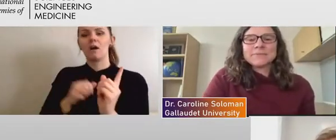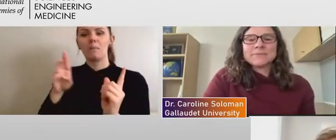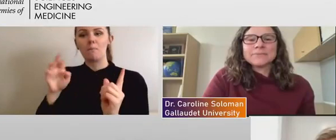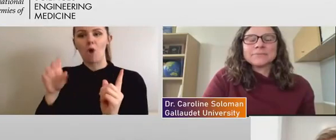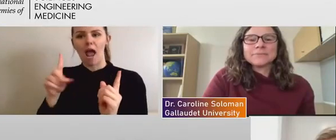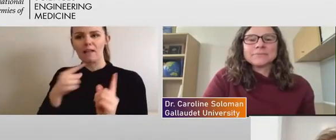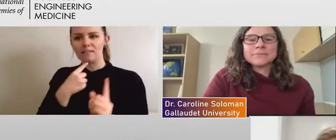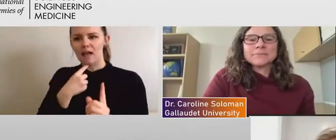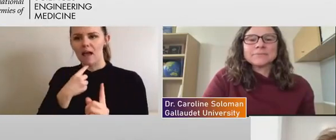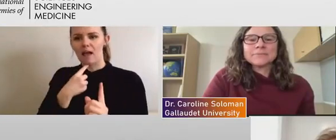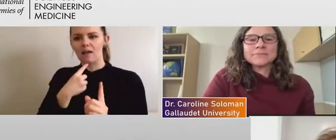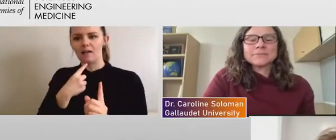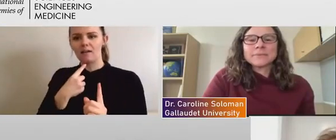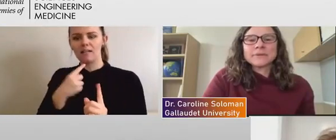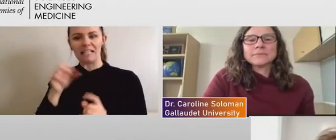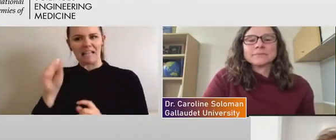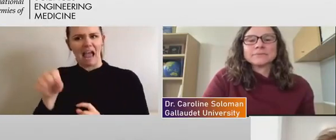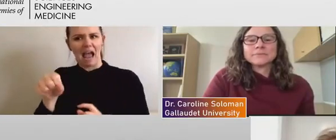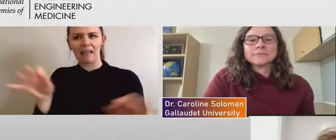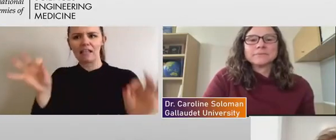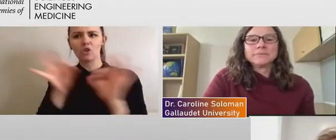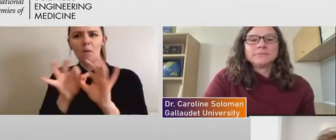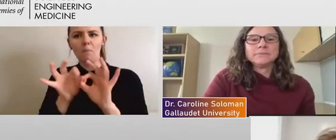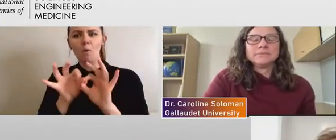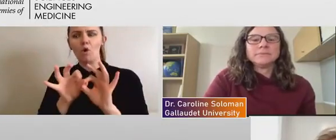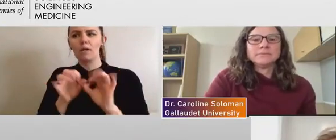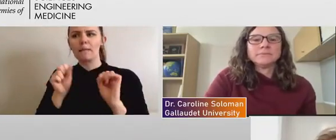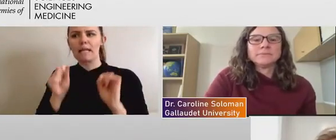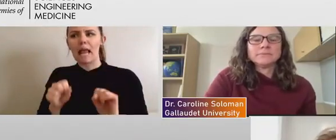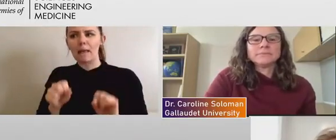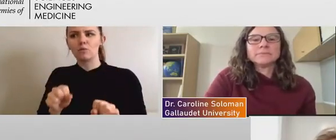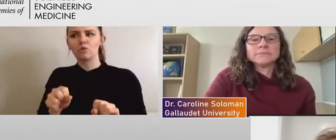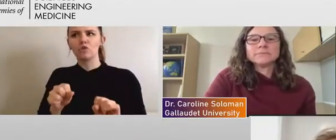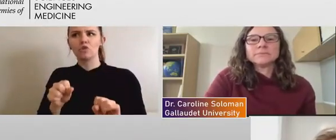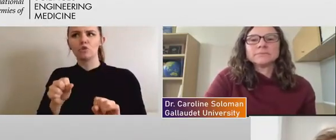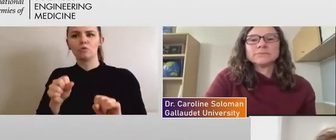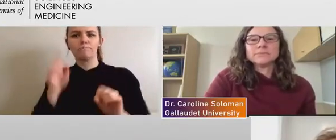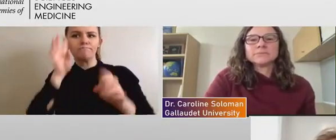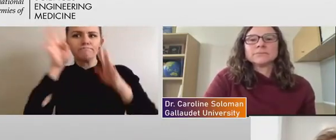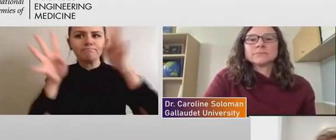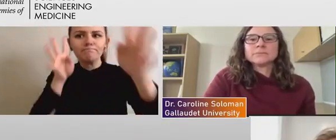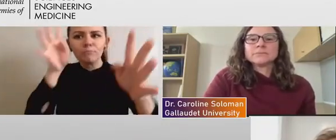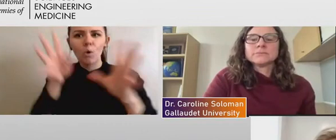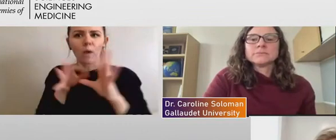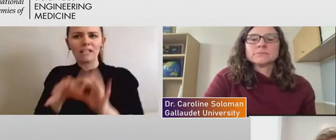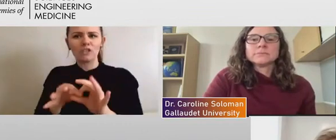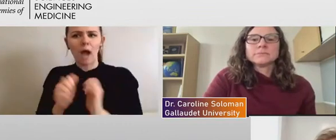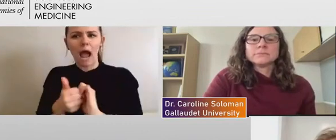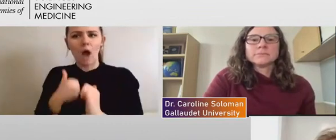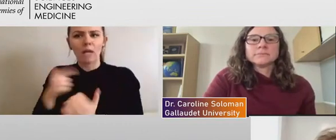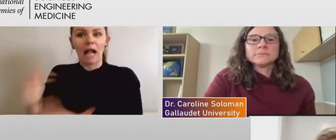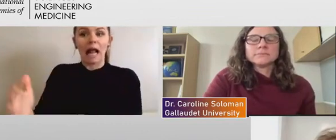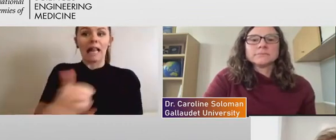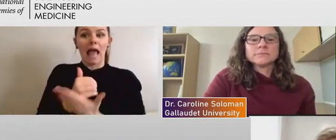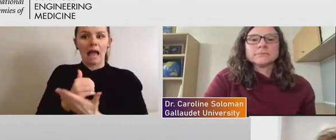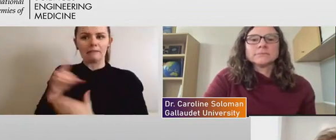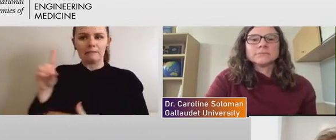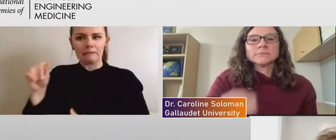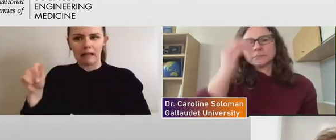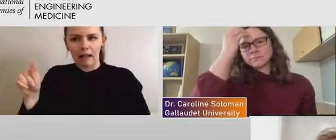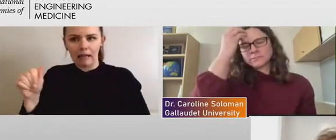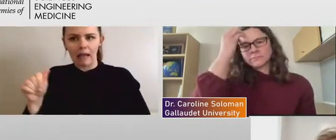findings, how we, uh, interpret findings, uh, you know, data sciences, the term was